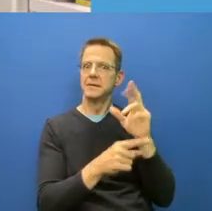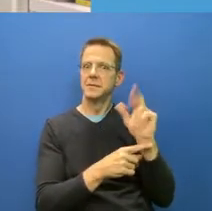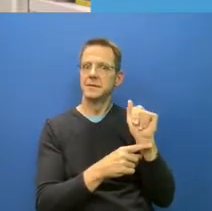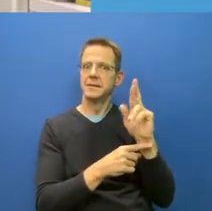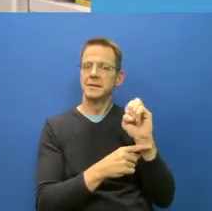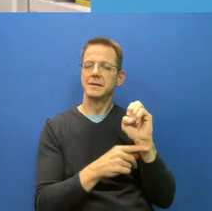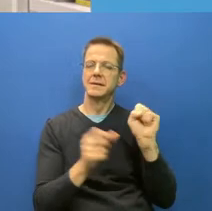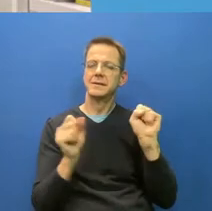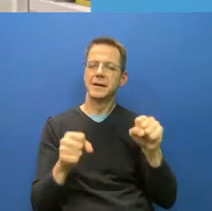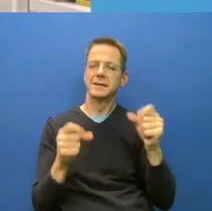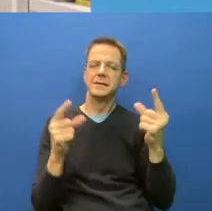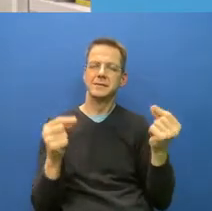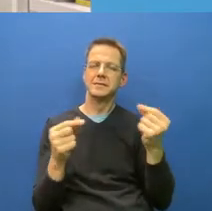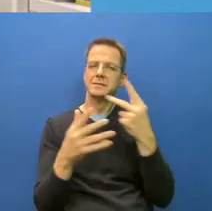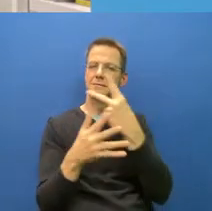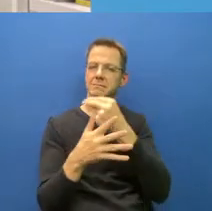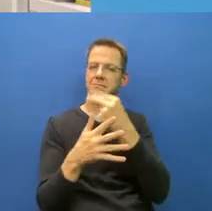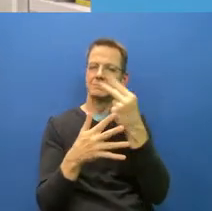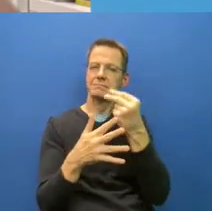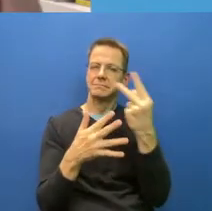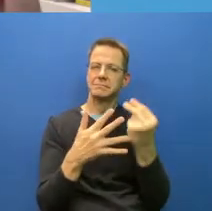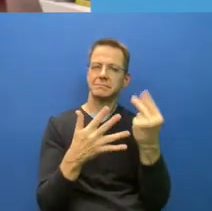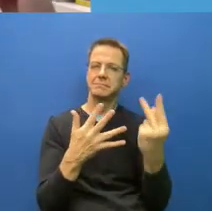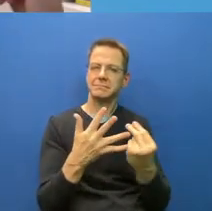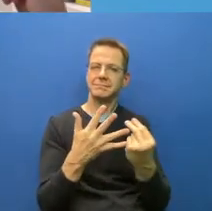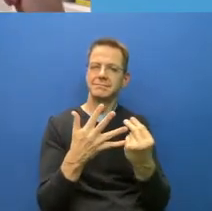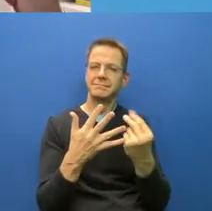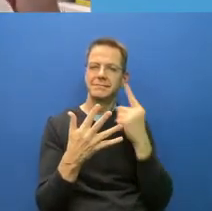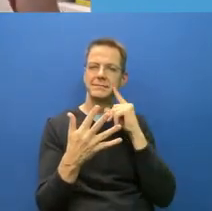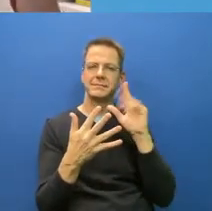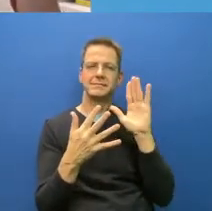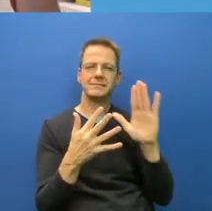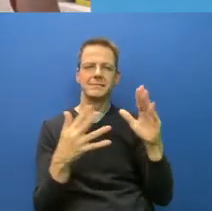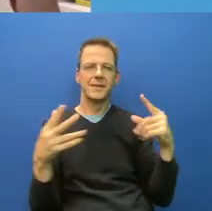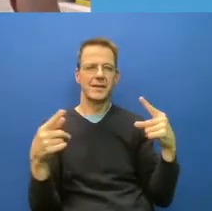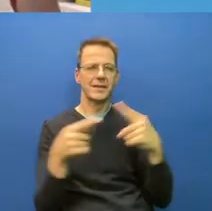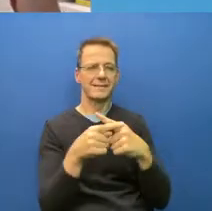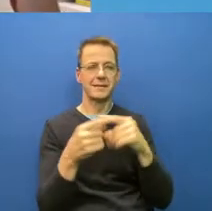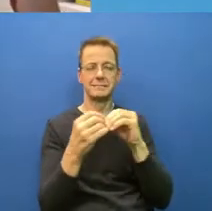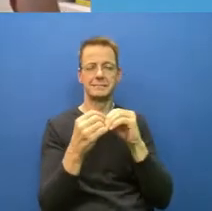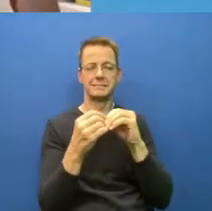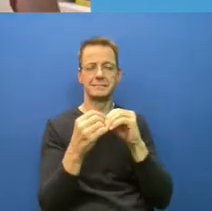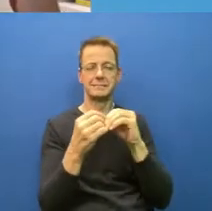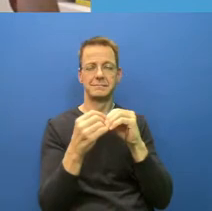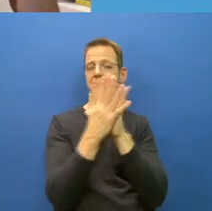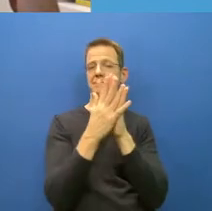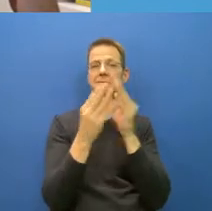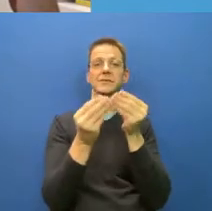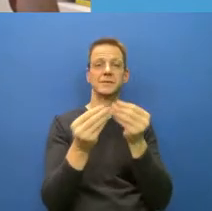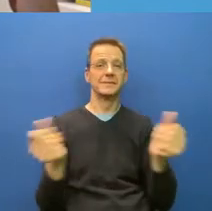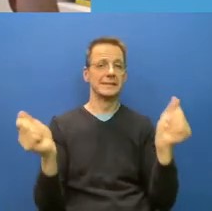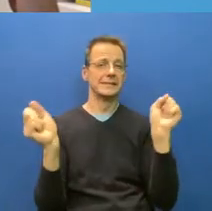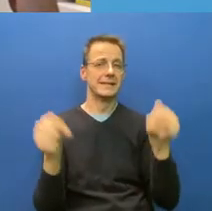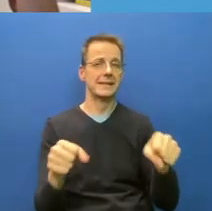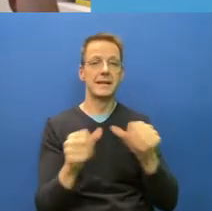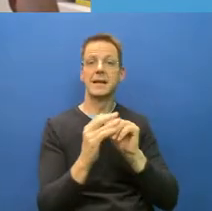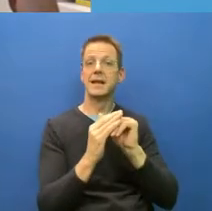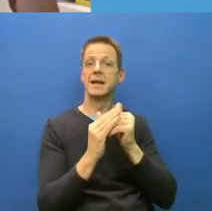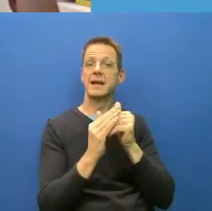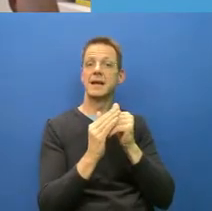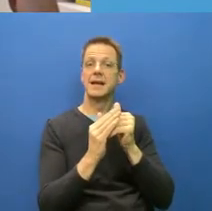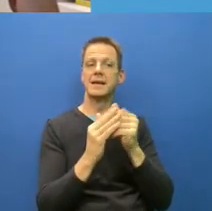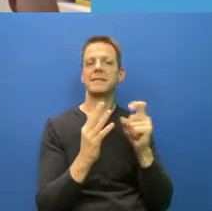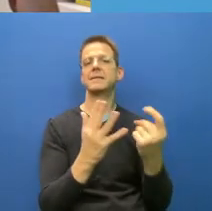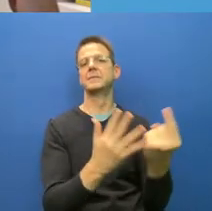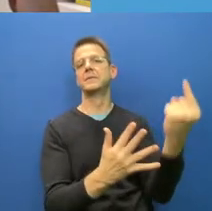least to a large degree. And a review of how Alberta has handled this crisis probably will lead us to